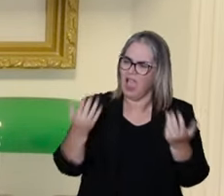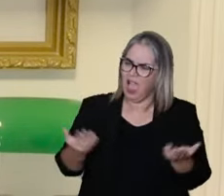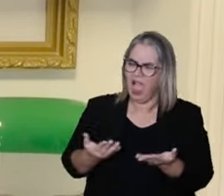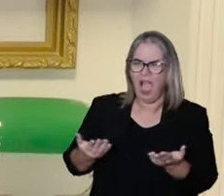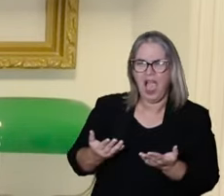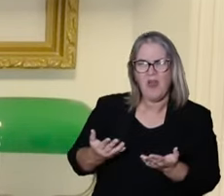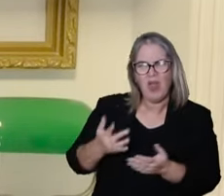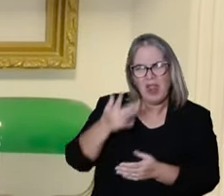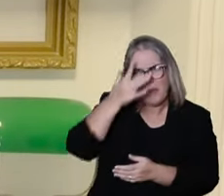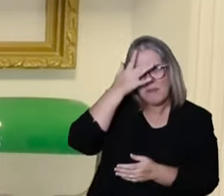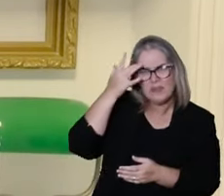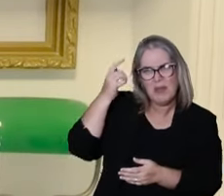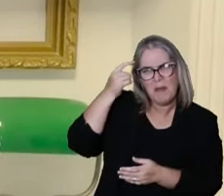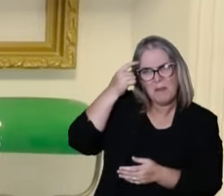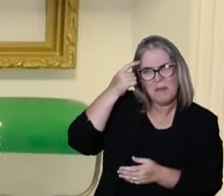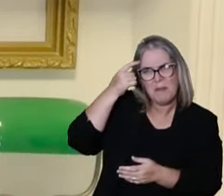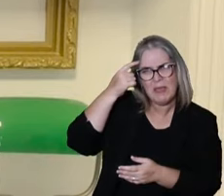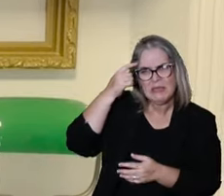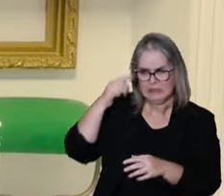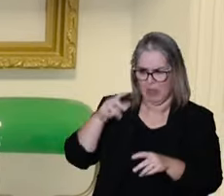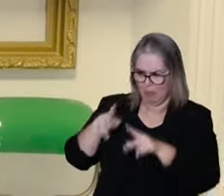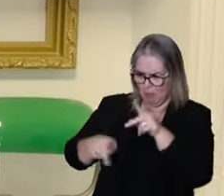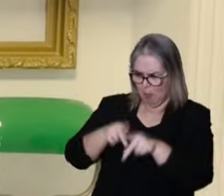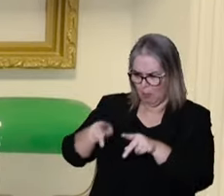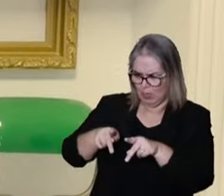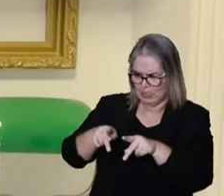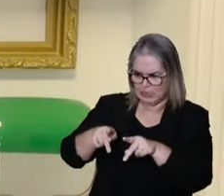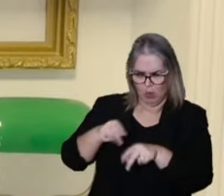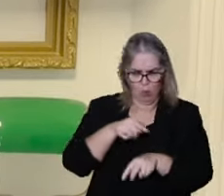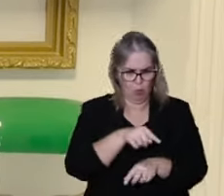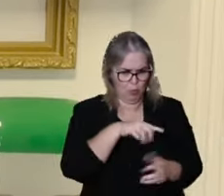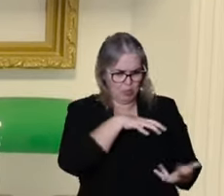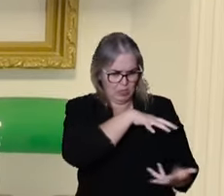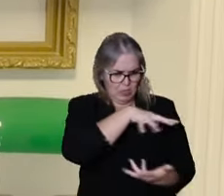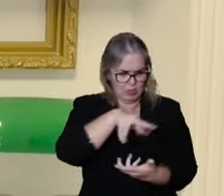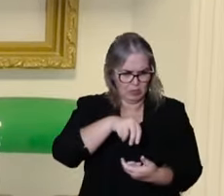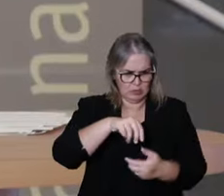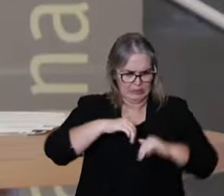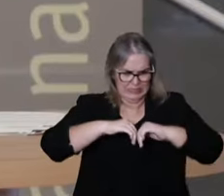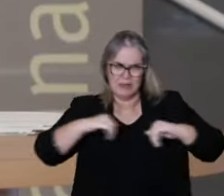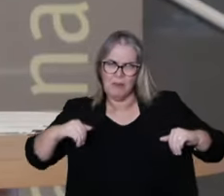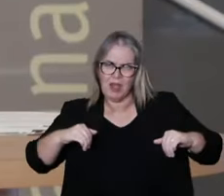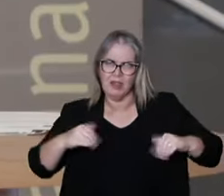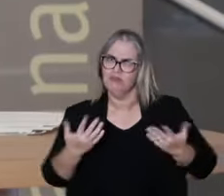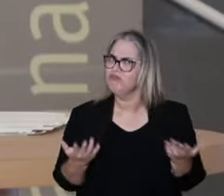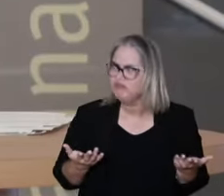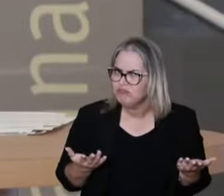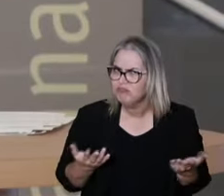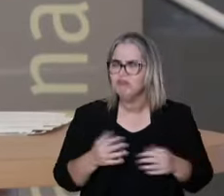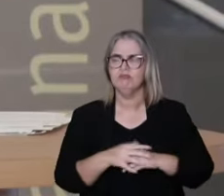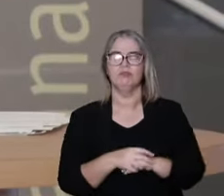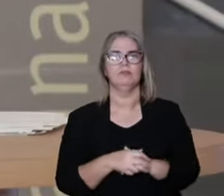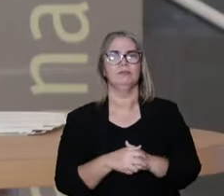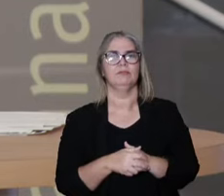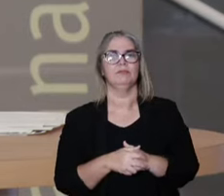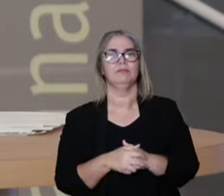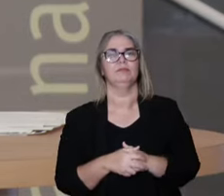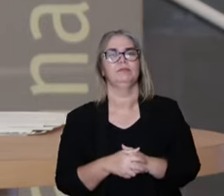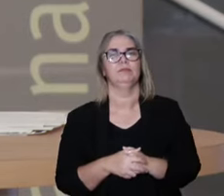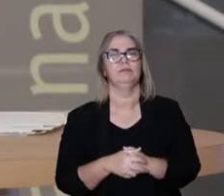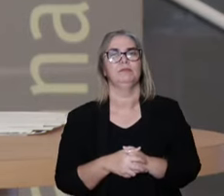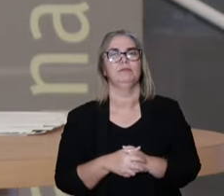in favor of a globalizing narrative that is so superficial that want to tell the same history for us.